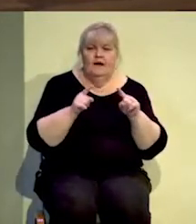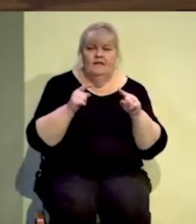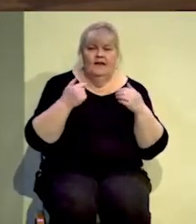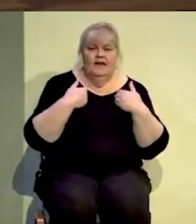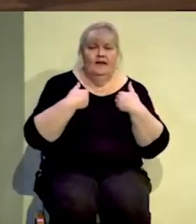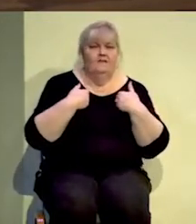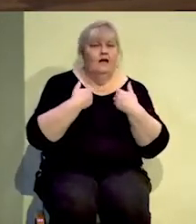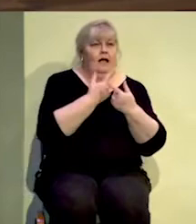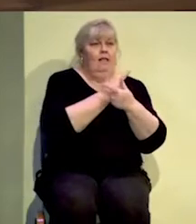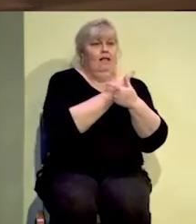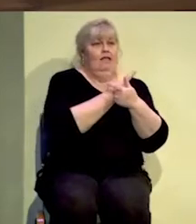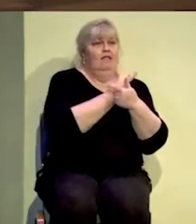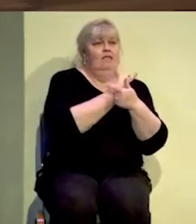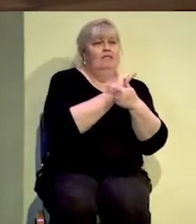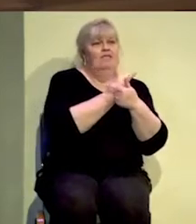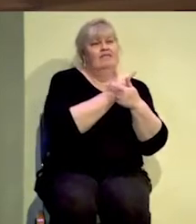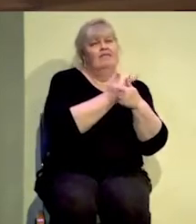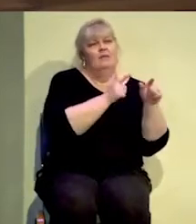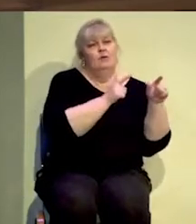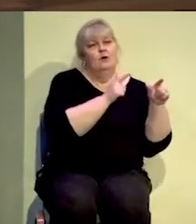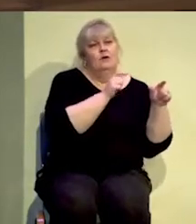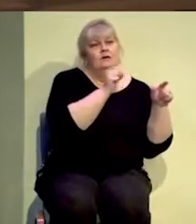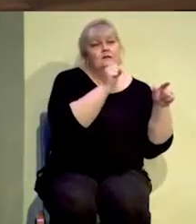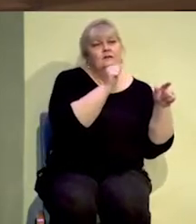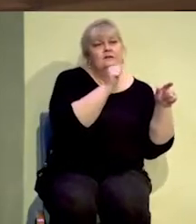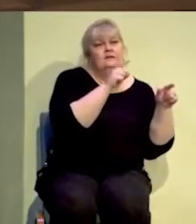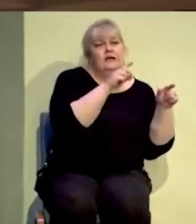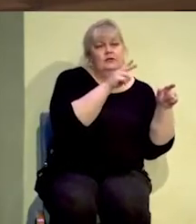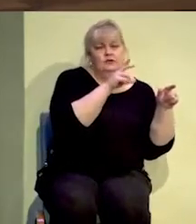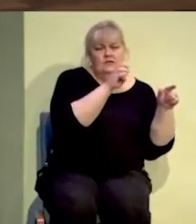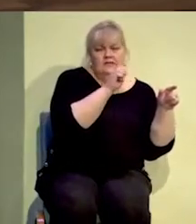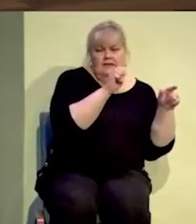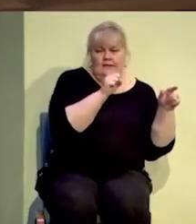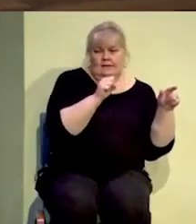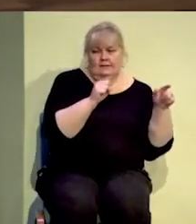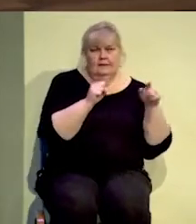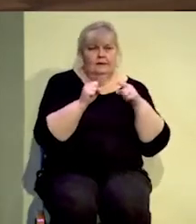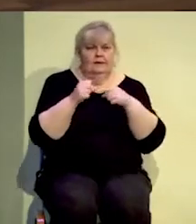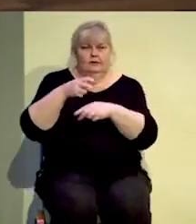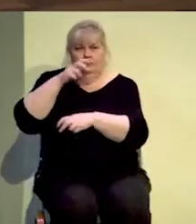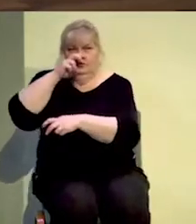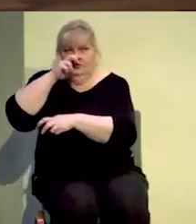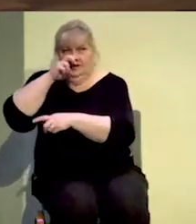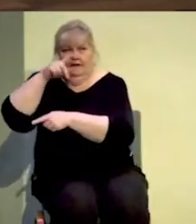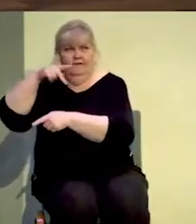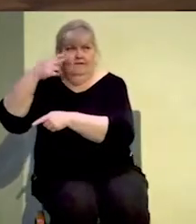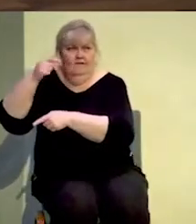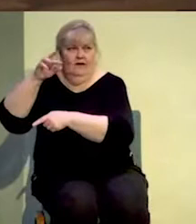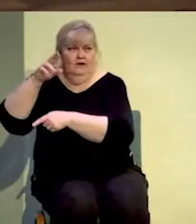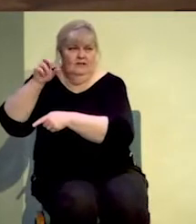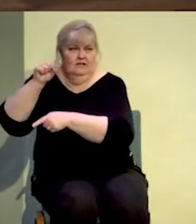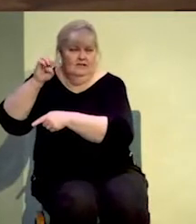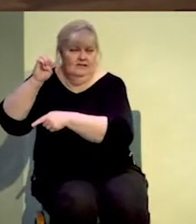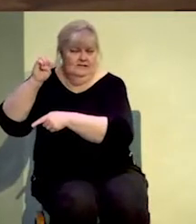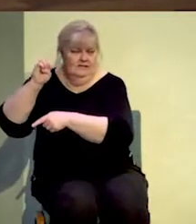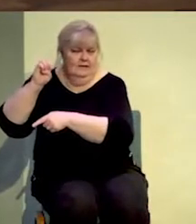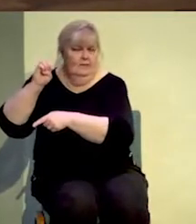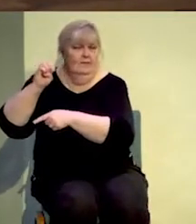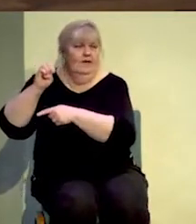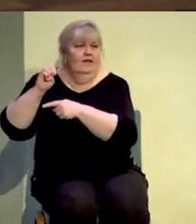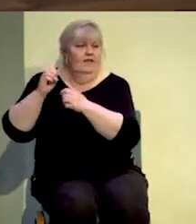Sadducees, eventually these two religious groups set aside their theological differences